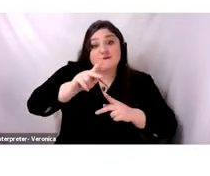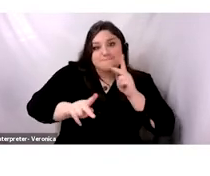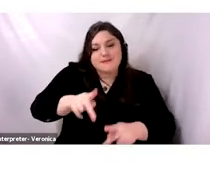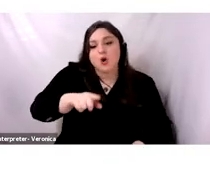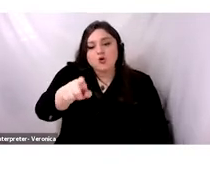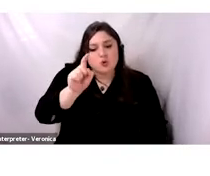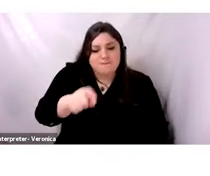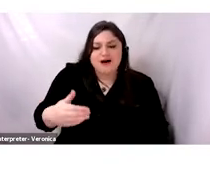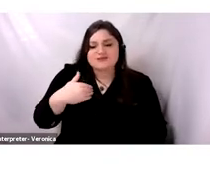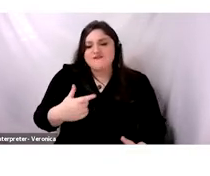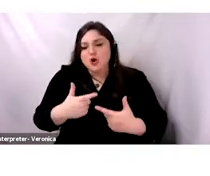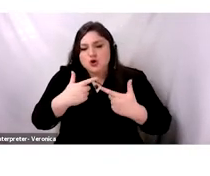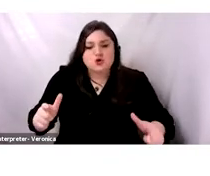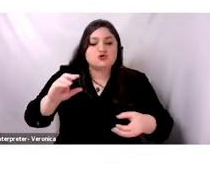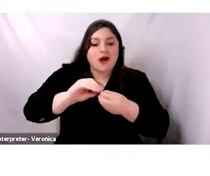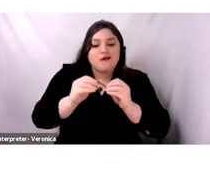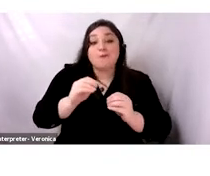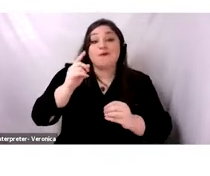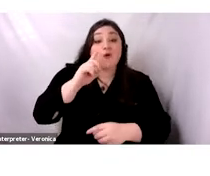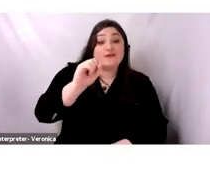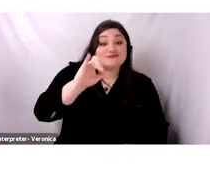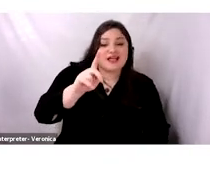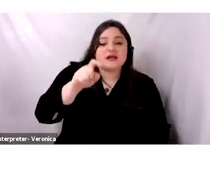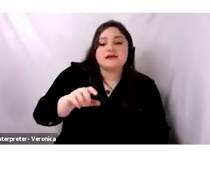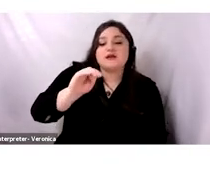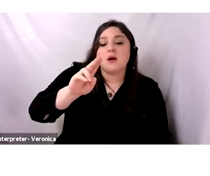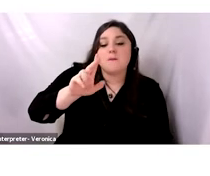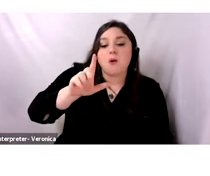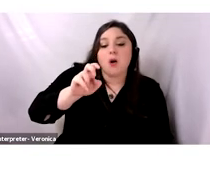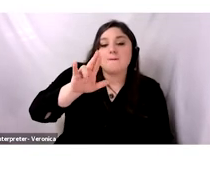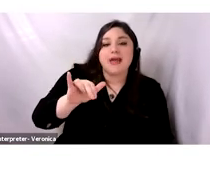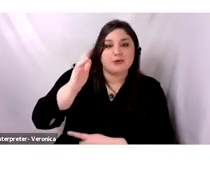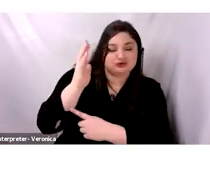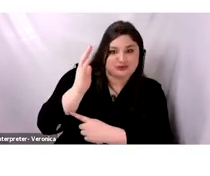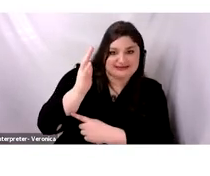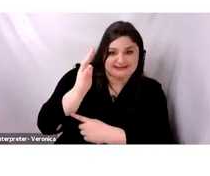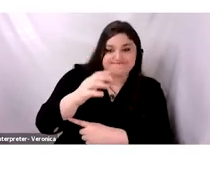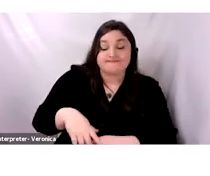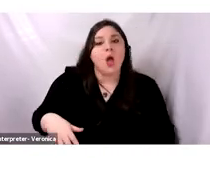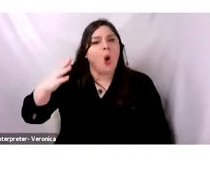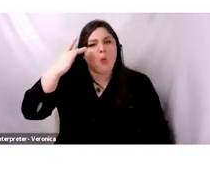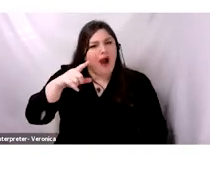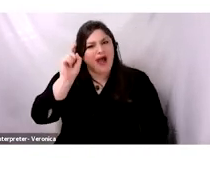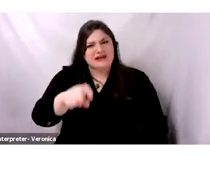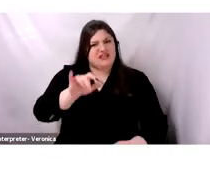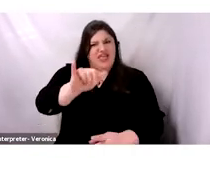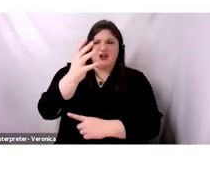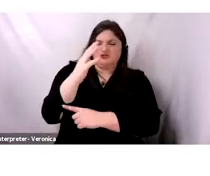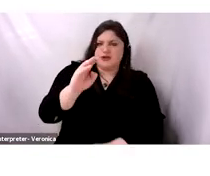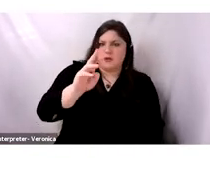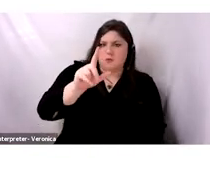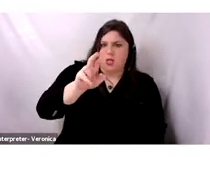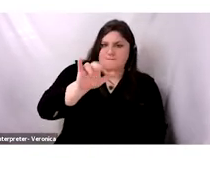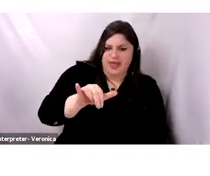trees. Why? Silkworms only eat mulberry leaves and silkworms